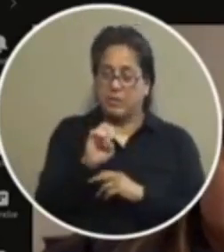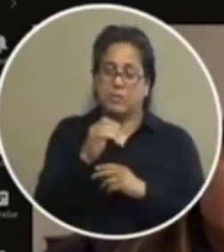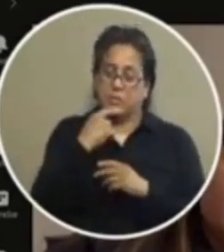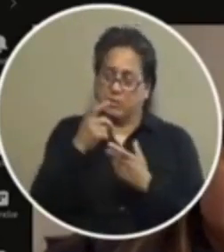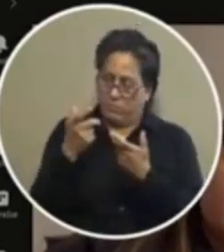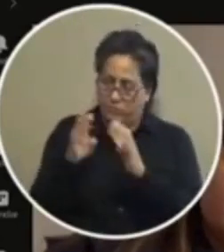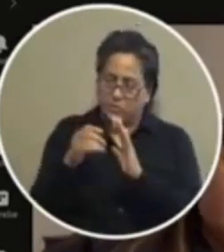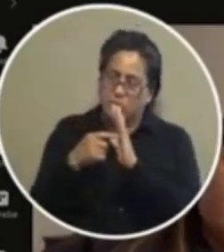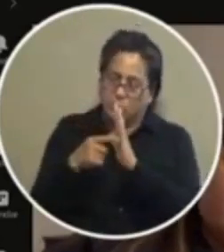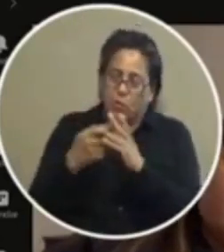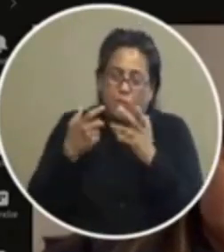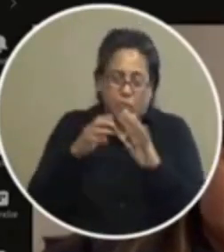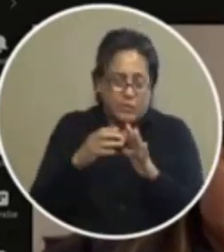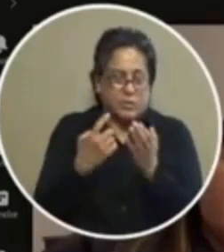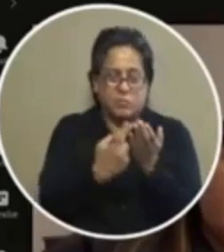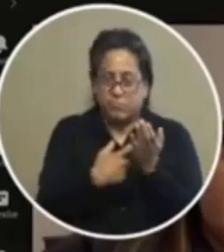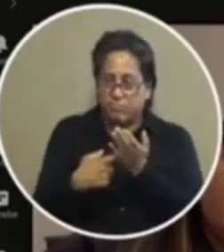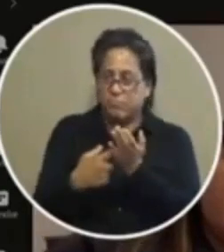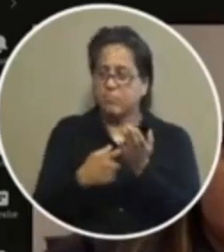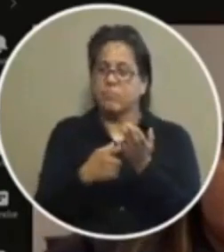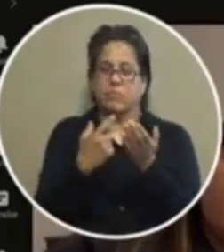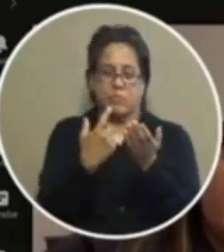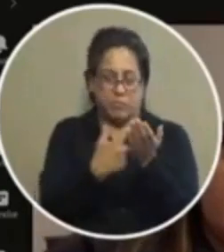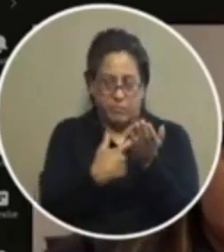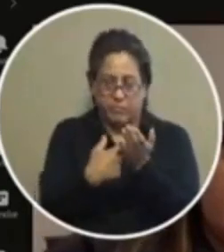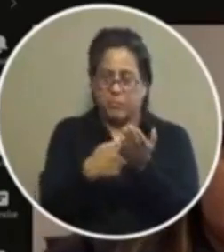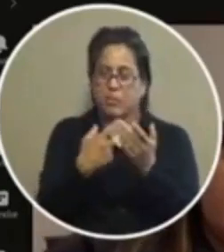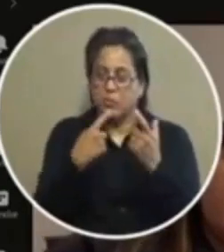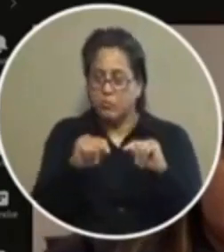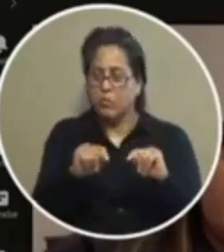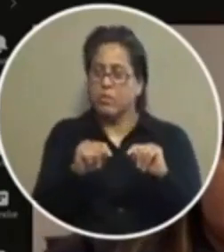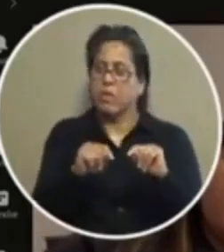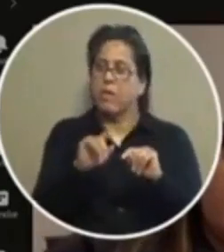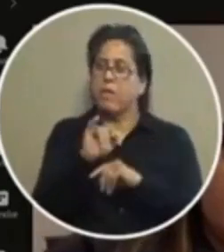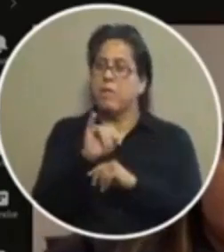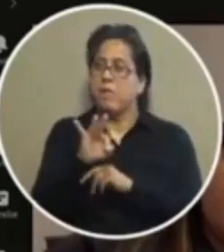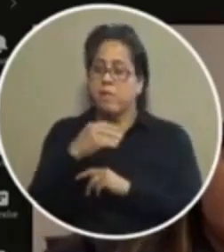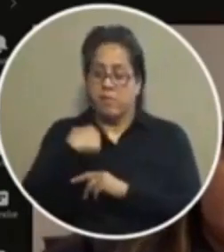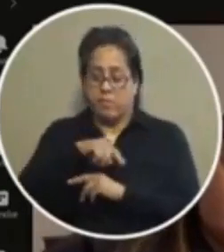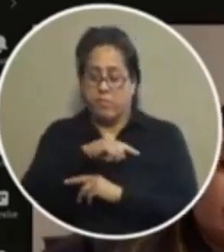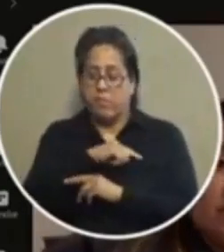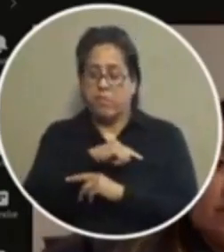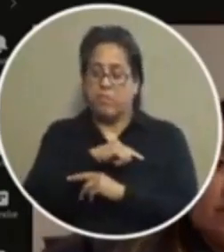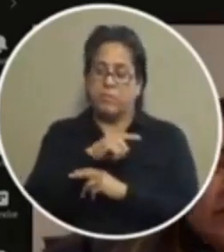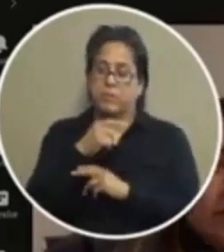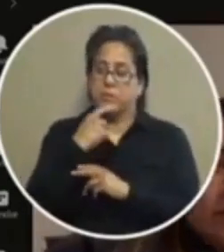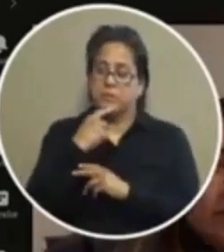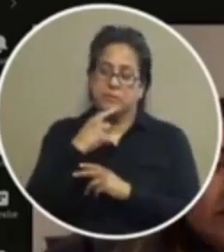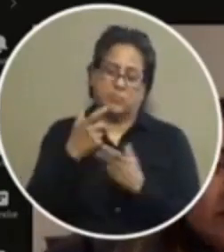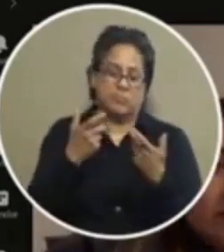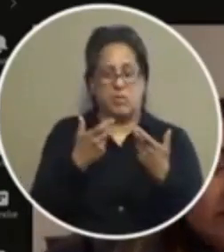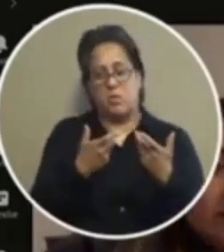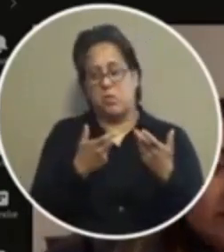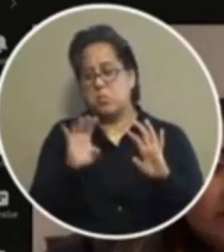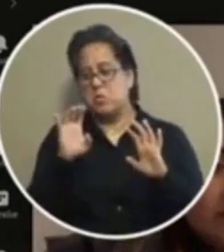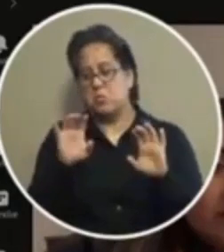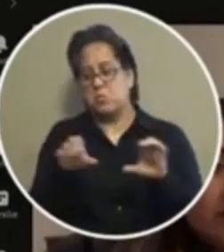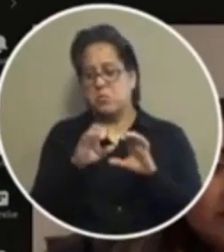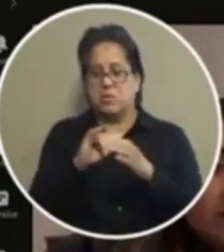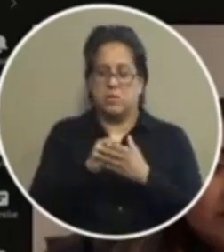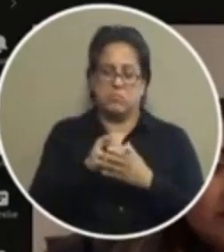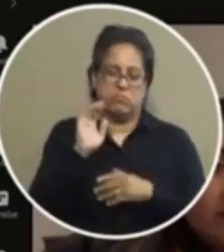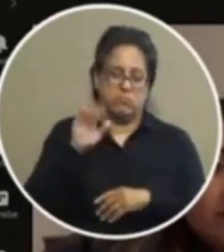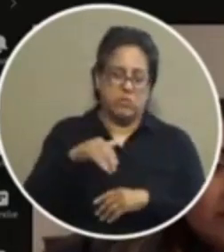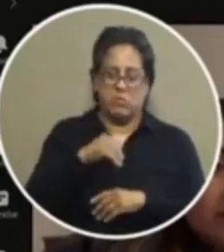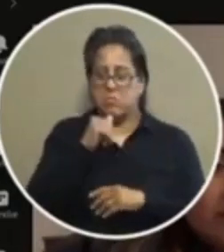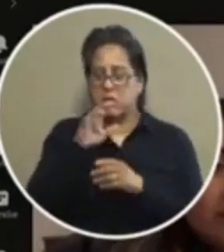have talked to all the parties involved in how we execute this if if we would have been just saying we don't want to do or recommend this or the other we